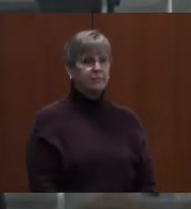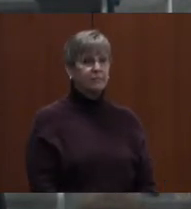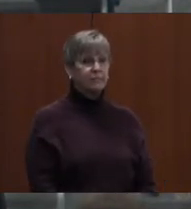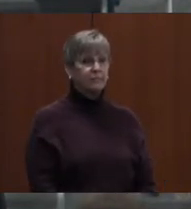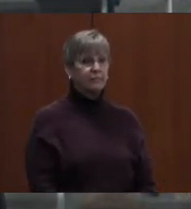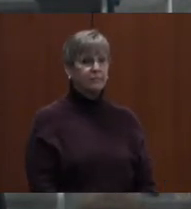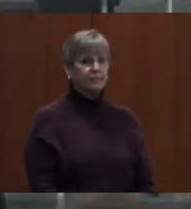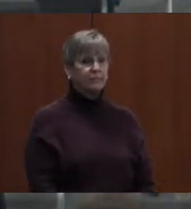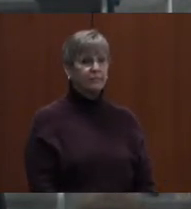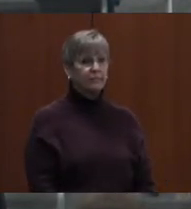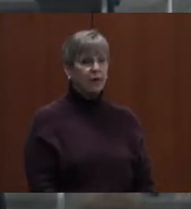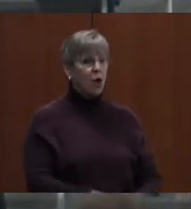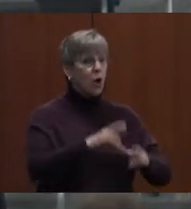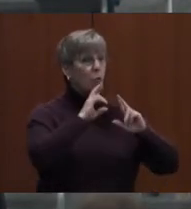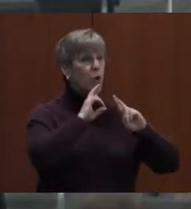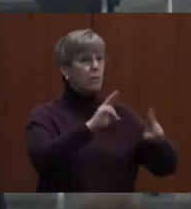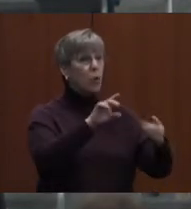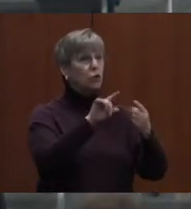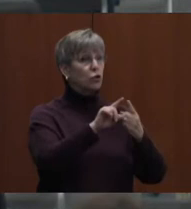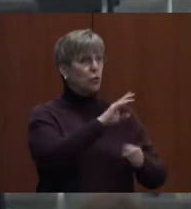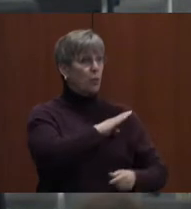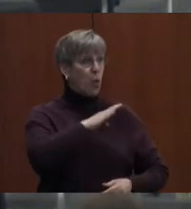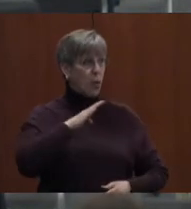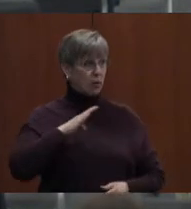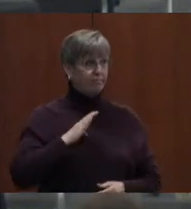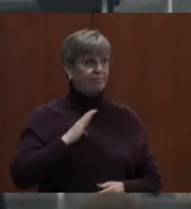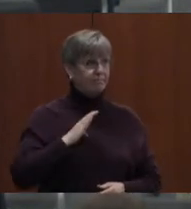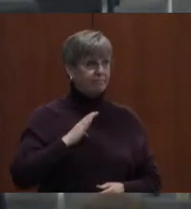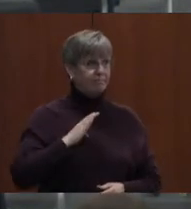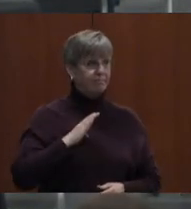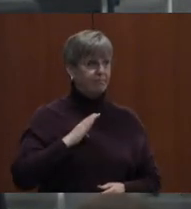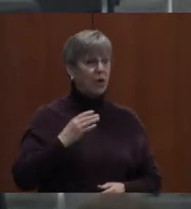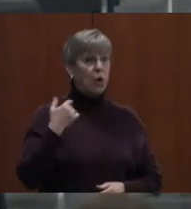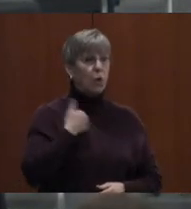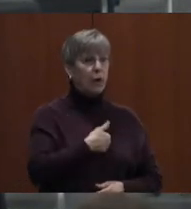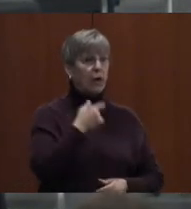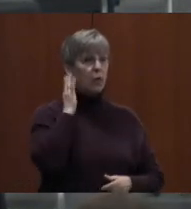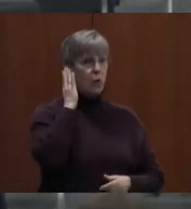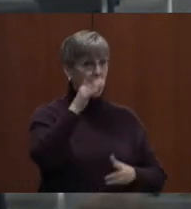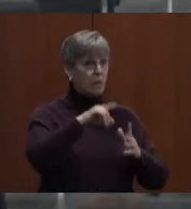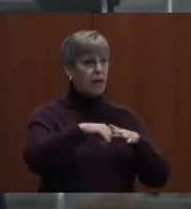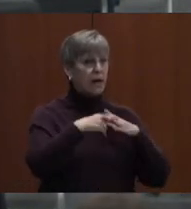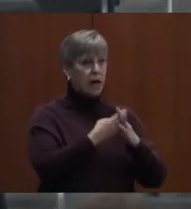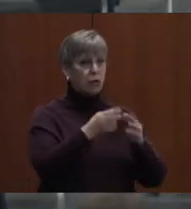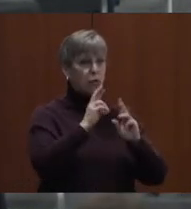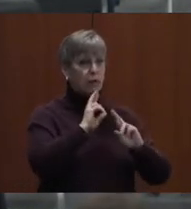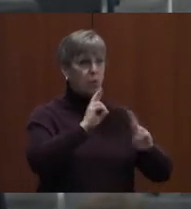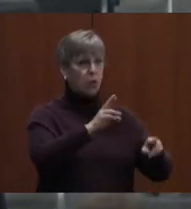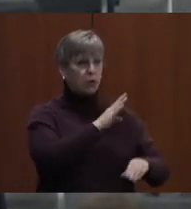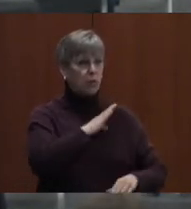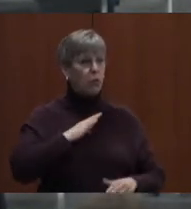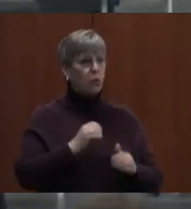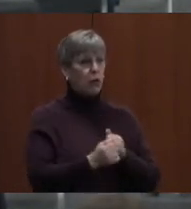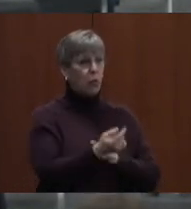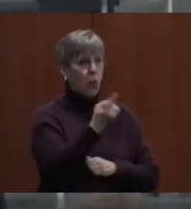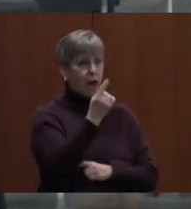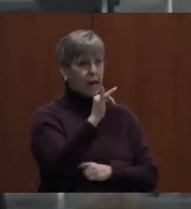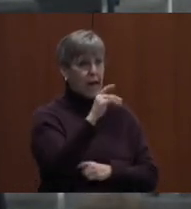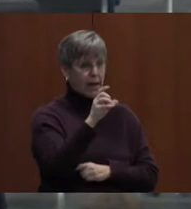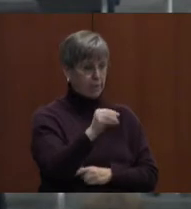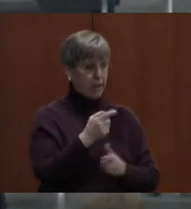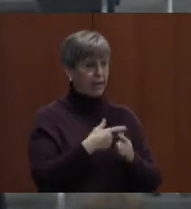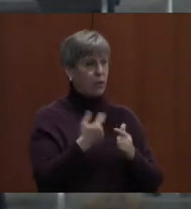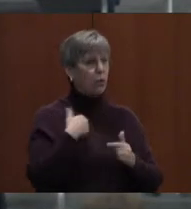Okay. Under reports to the board, and we will begin reports to the board with one item, and then we will